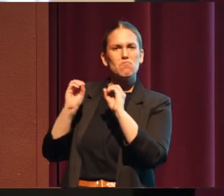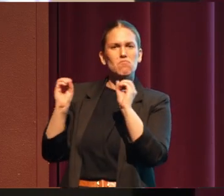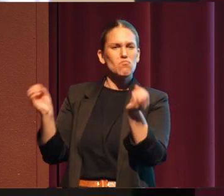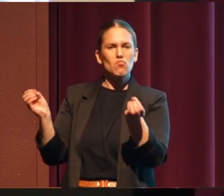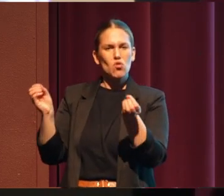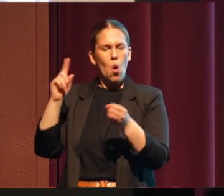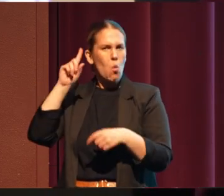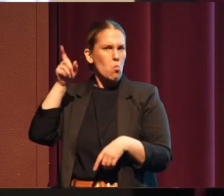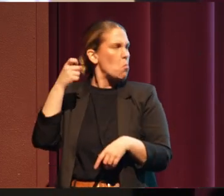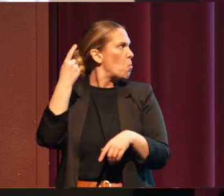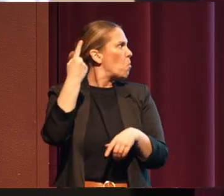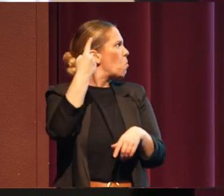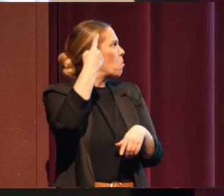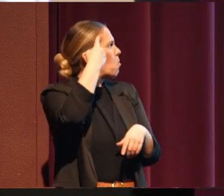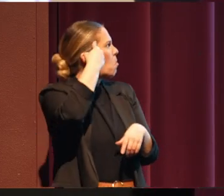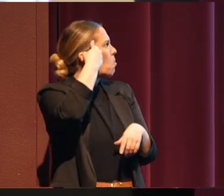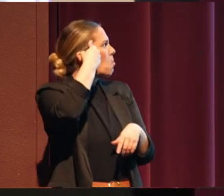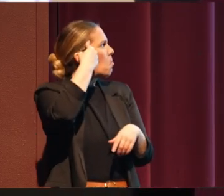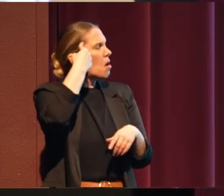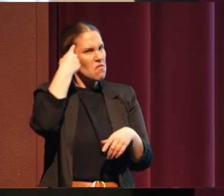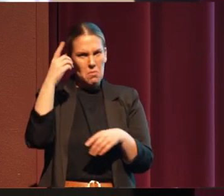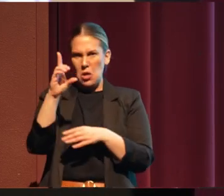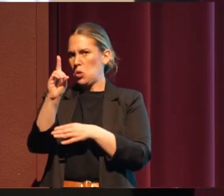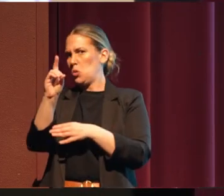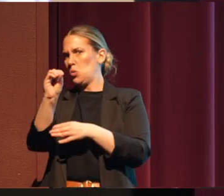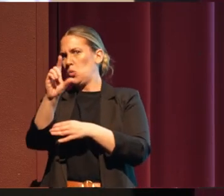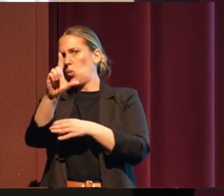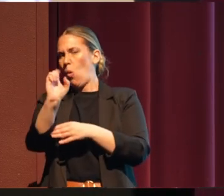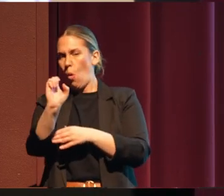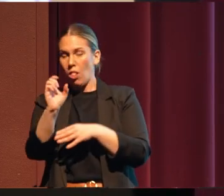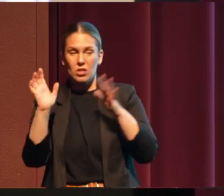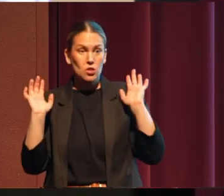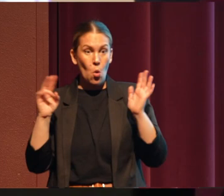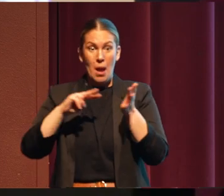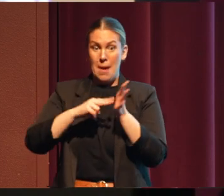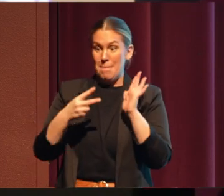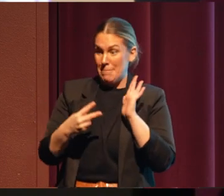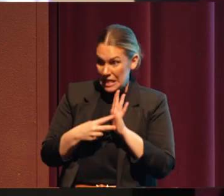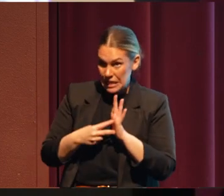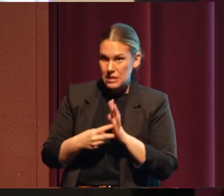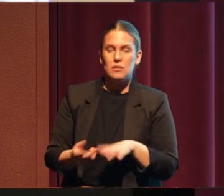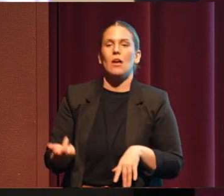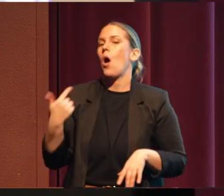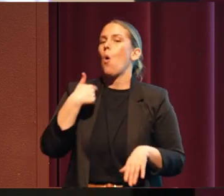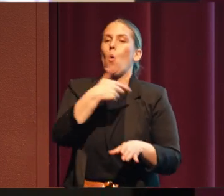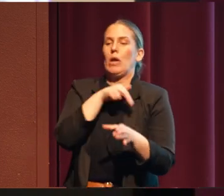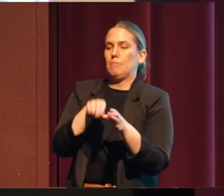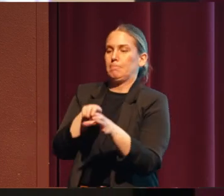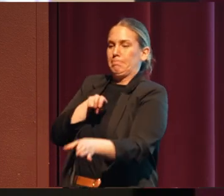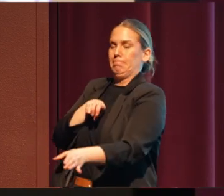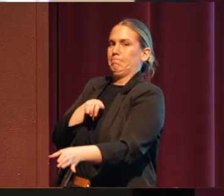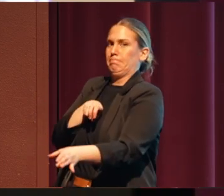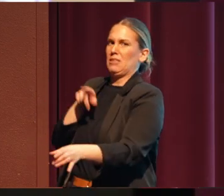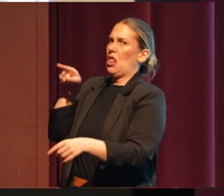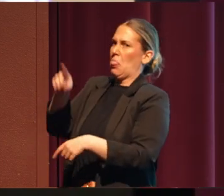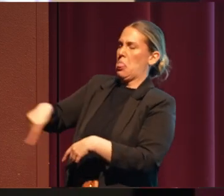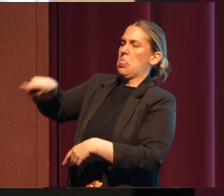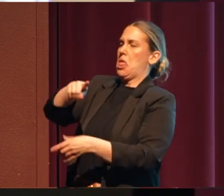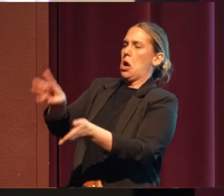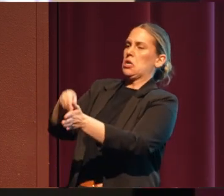So the federal government said, we're getting out of the Indian business because they're too expensive. The reality was,